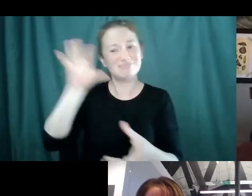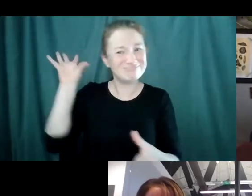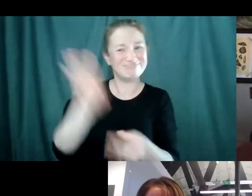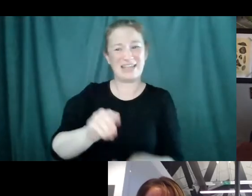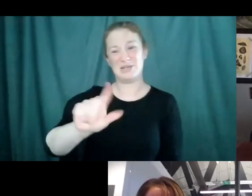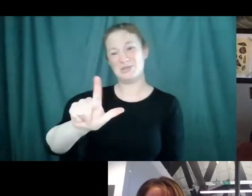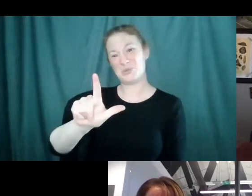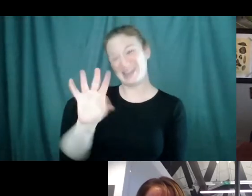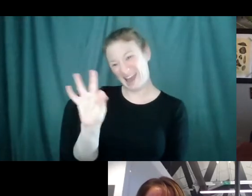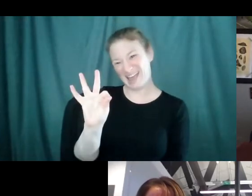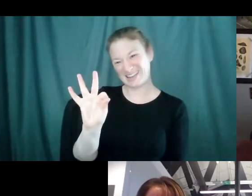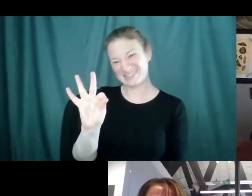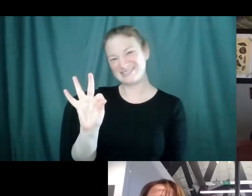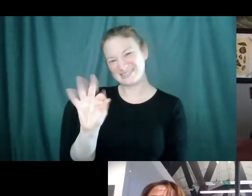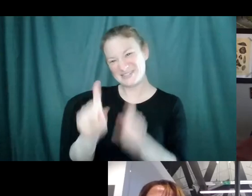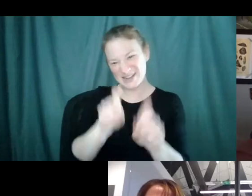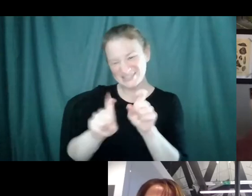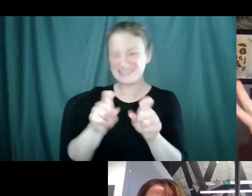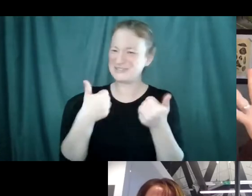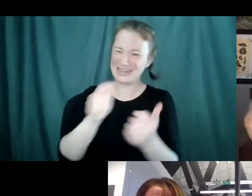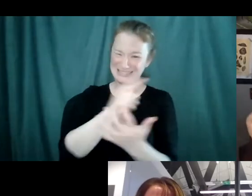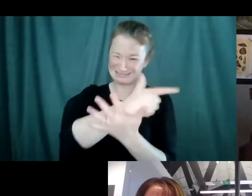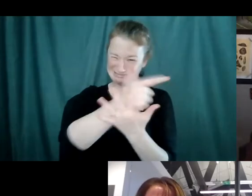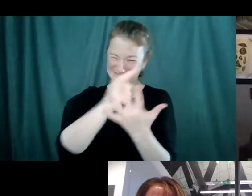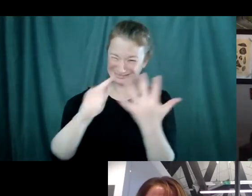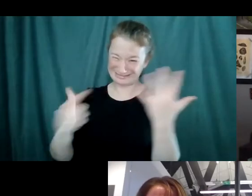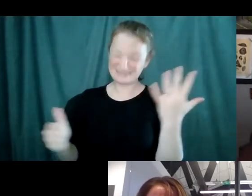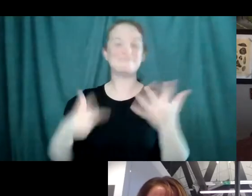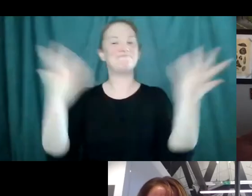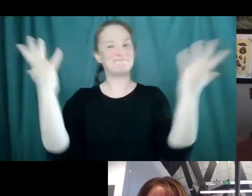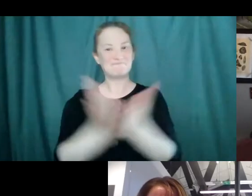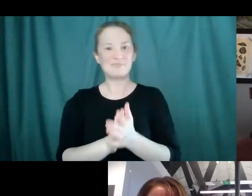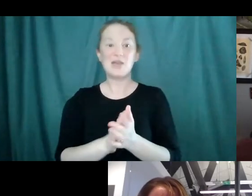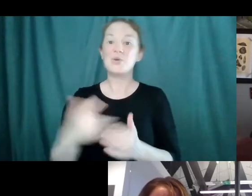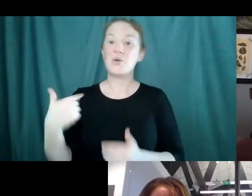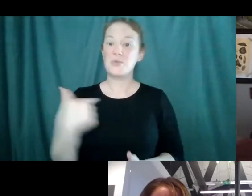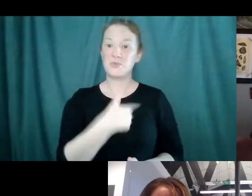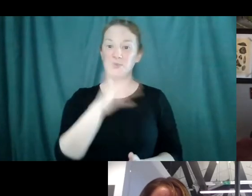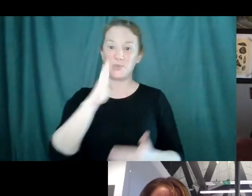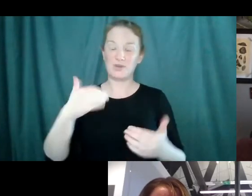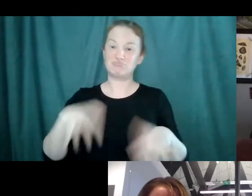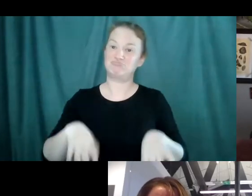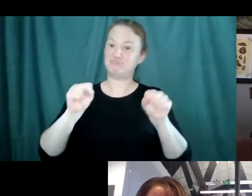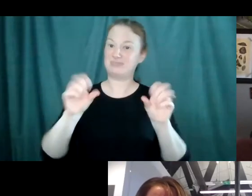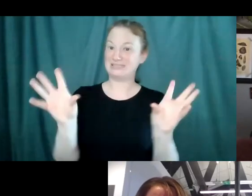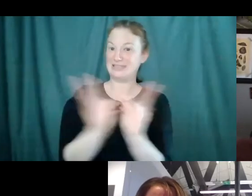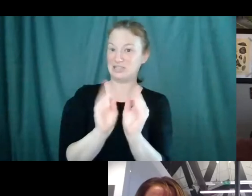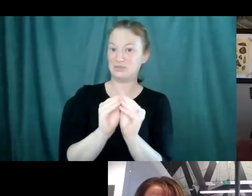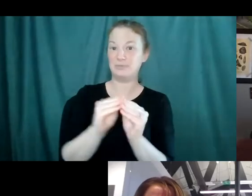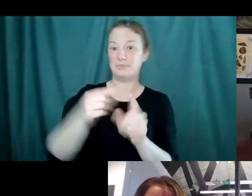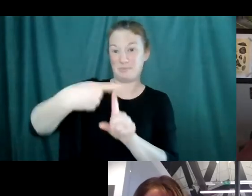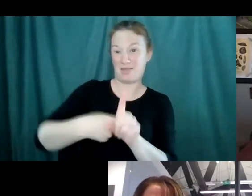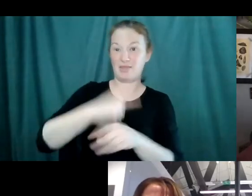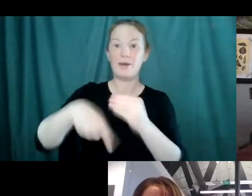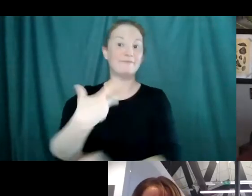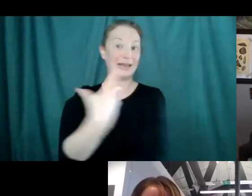to 21 of them. We tried to rip through as many as we could, but we are going to be having another session this month about vaccines.